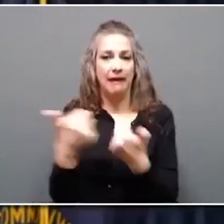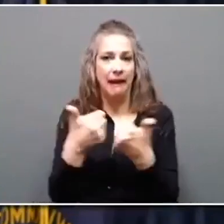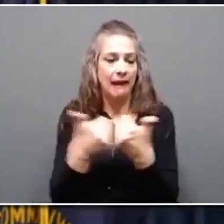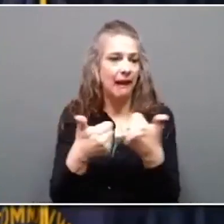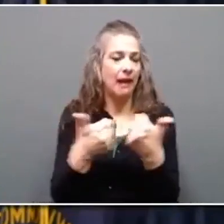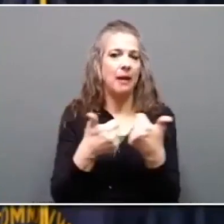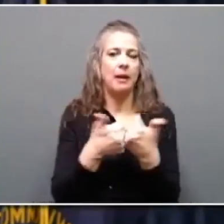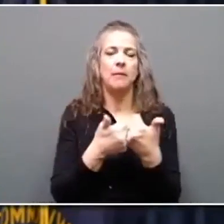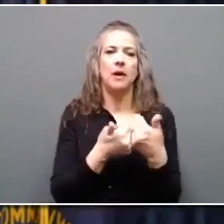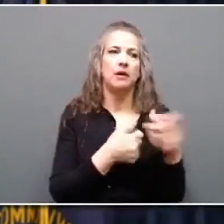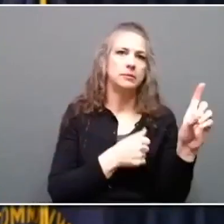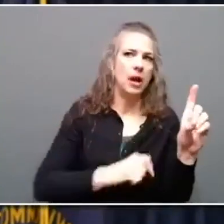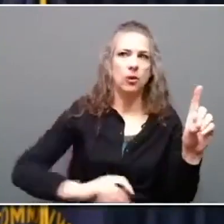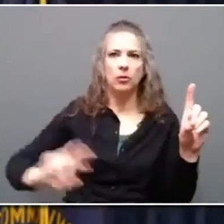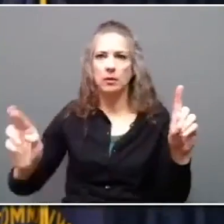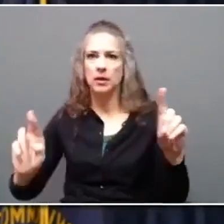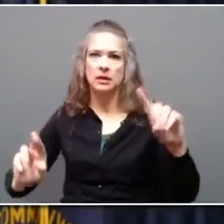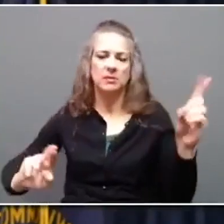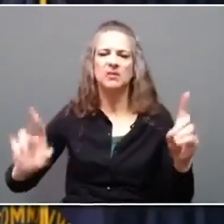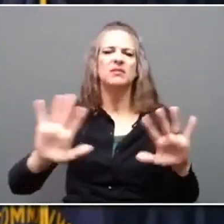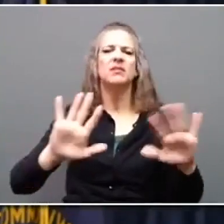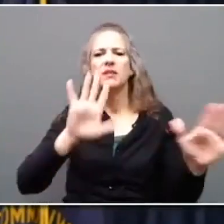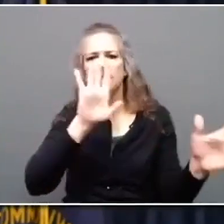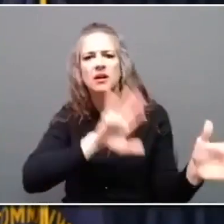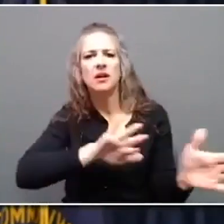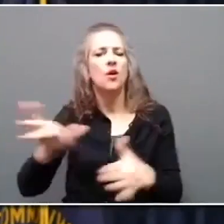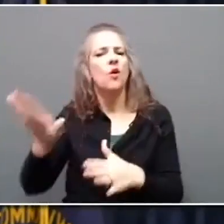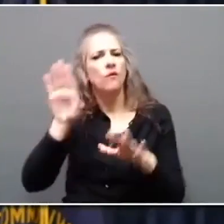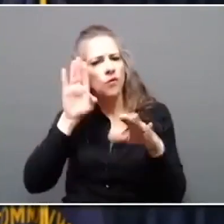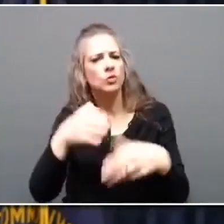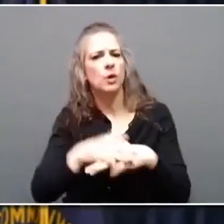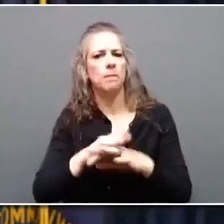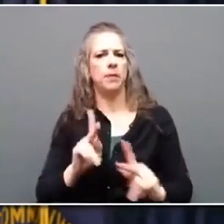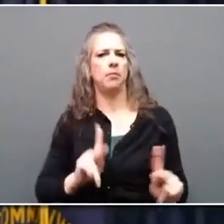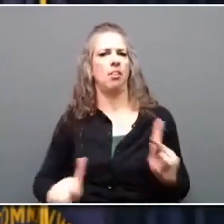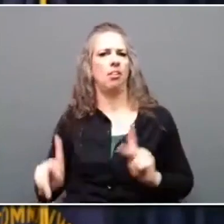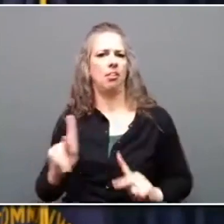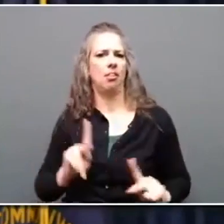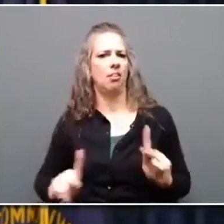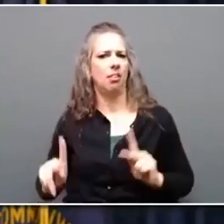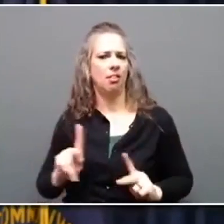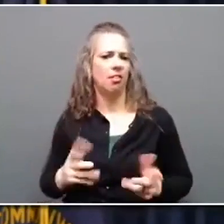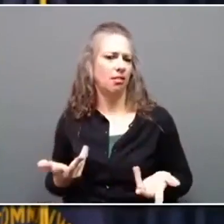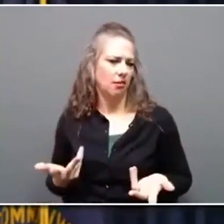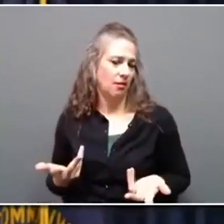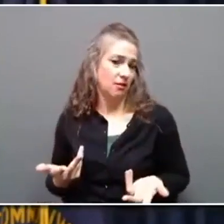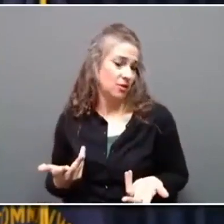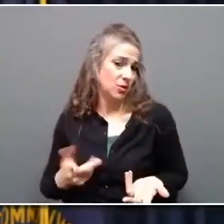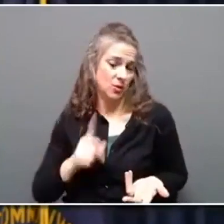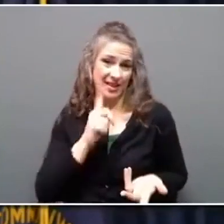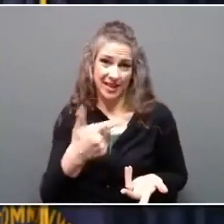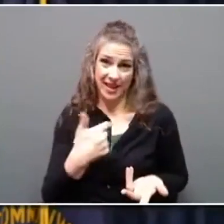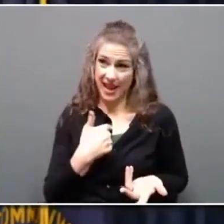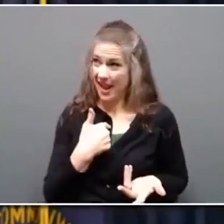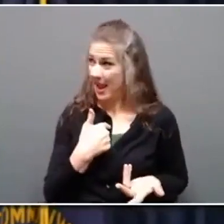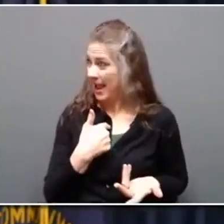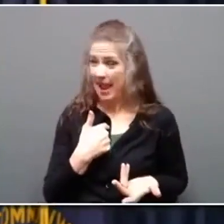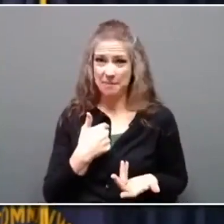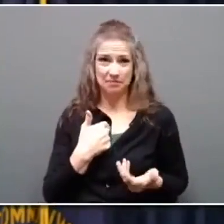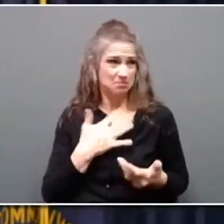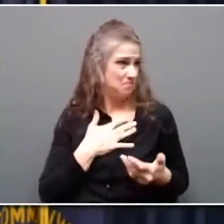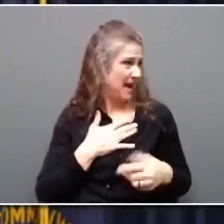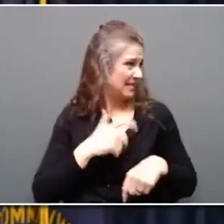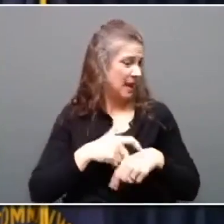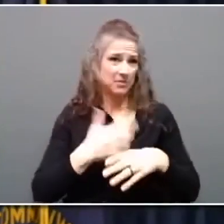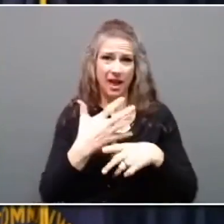and focus on what's most important for the people. And listen, I'm reelected and term limited. You this is